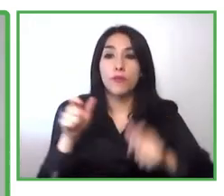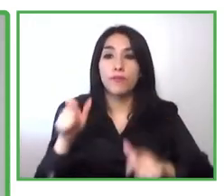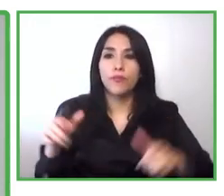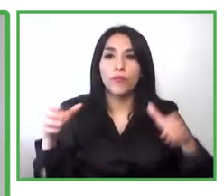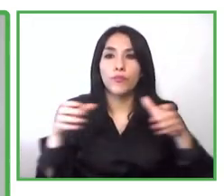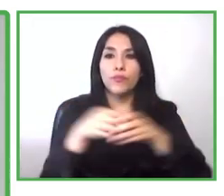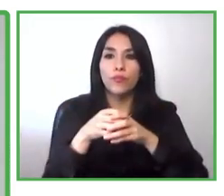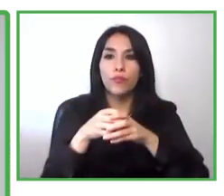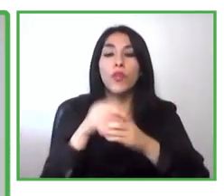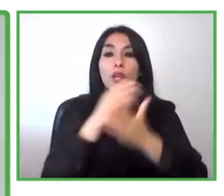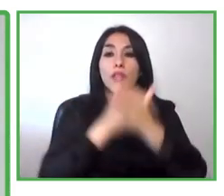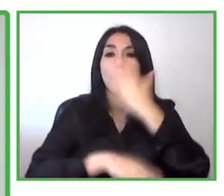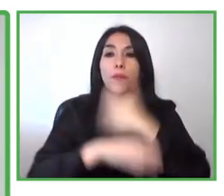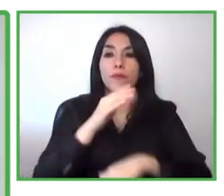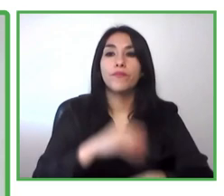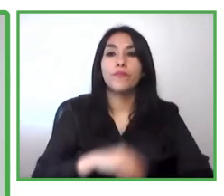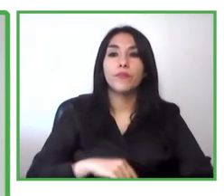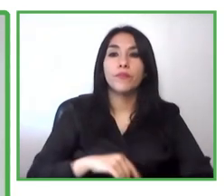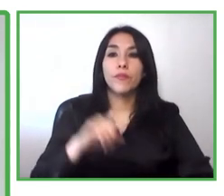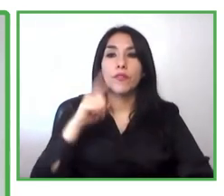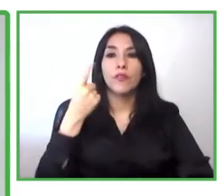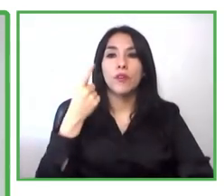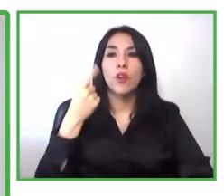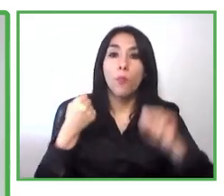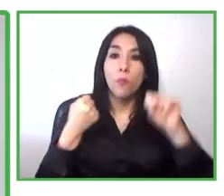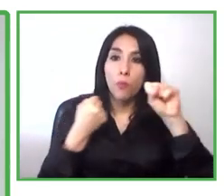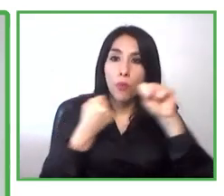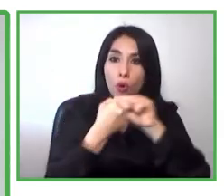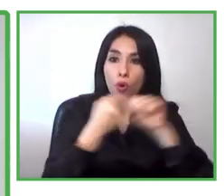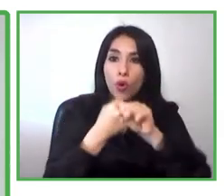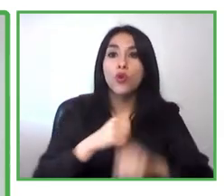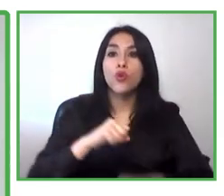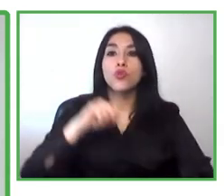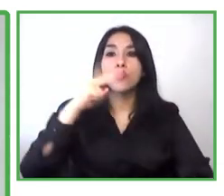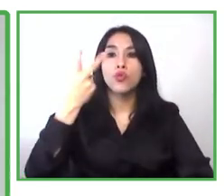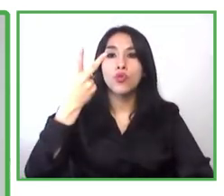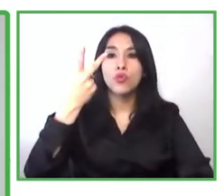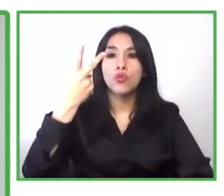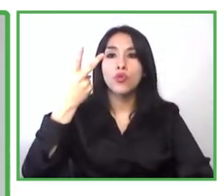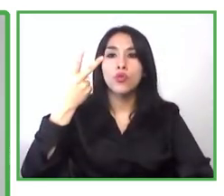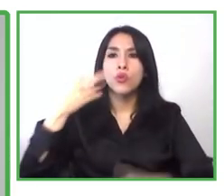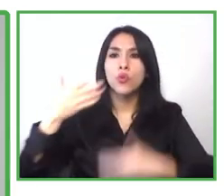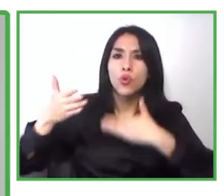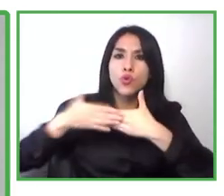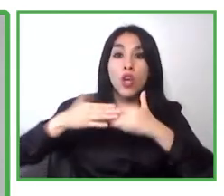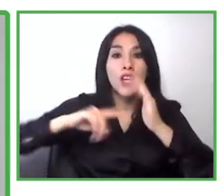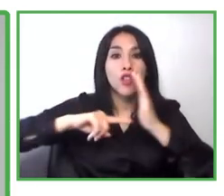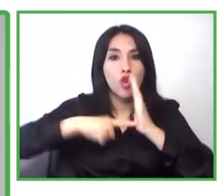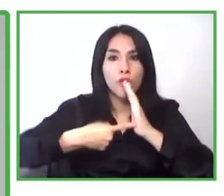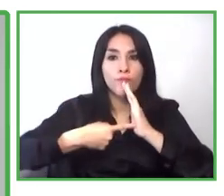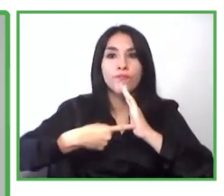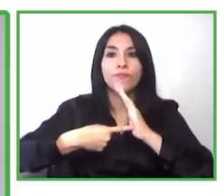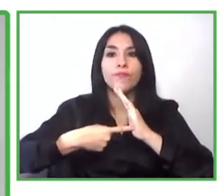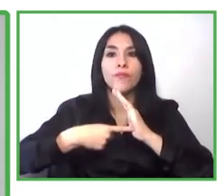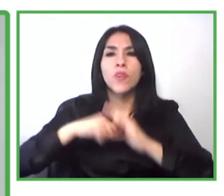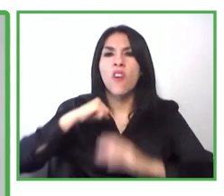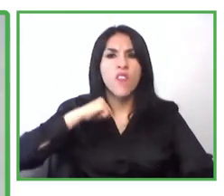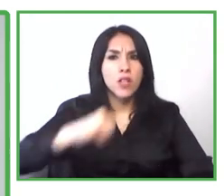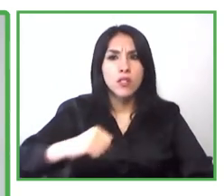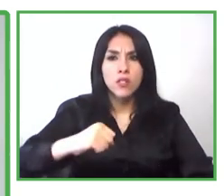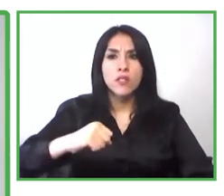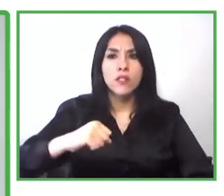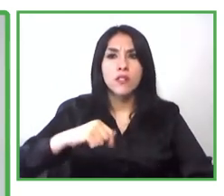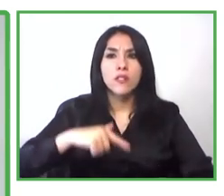support also and to the approaches with to the tools that are that they are to to to help of entrepreneurship